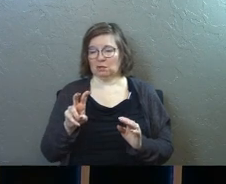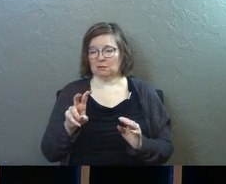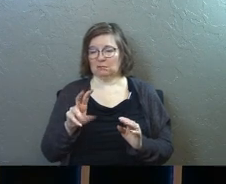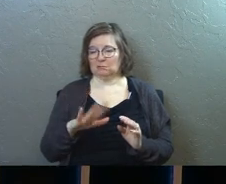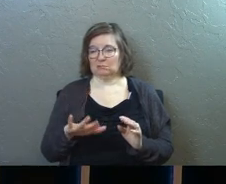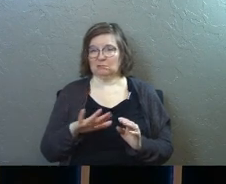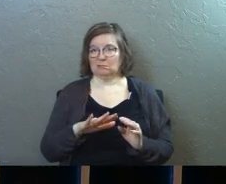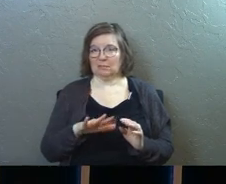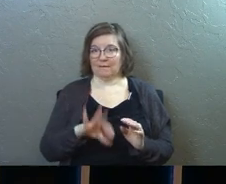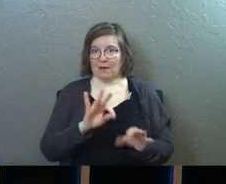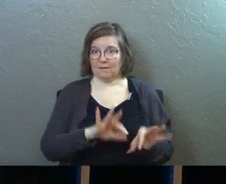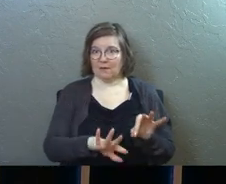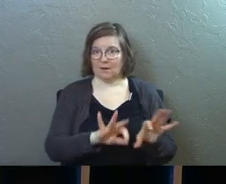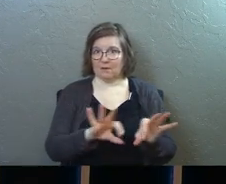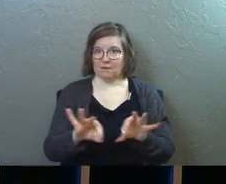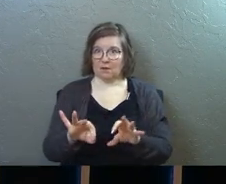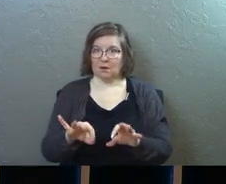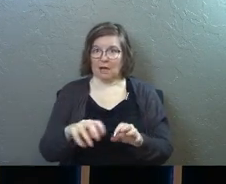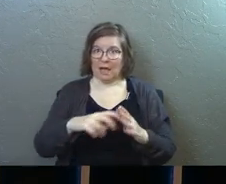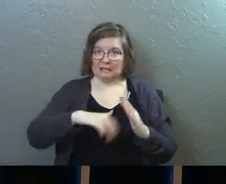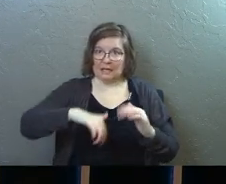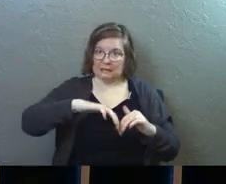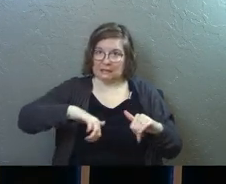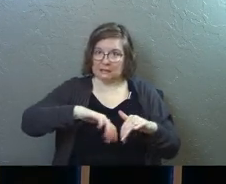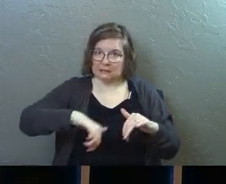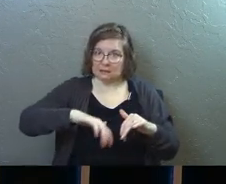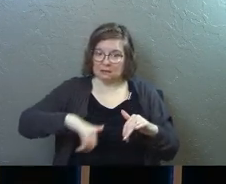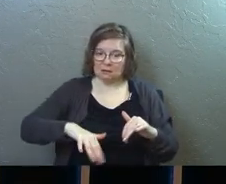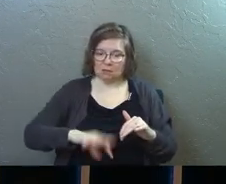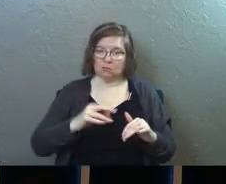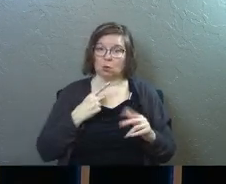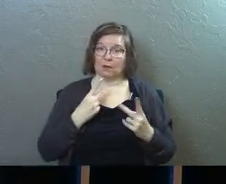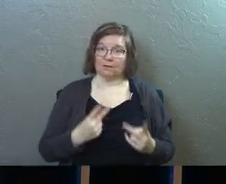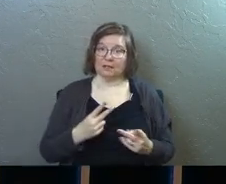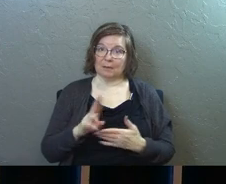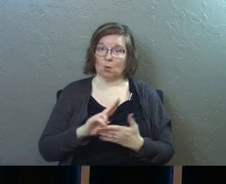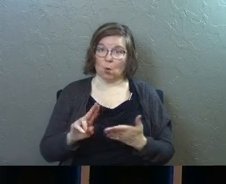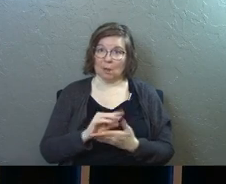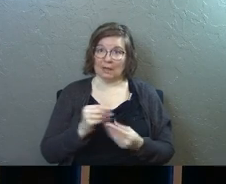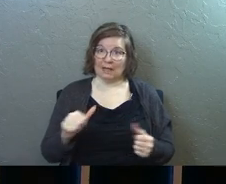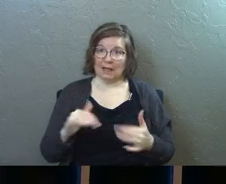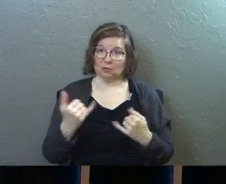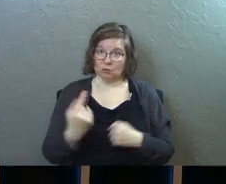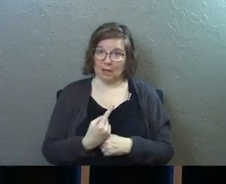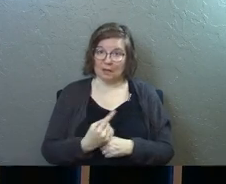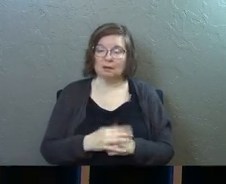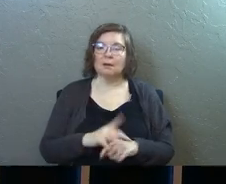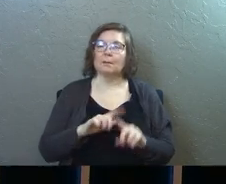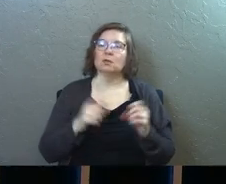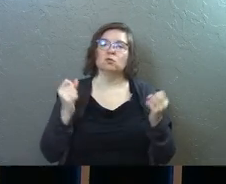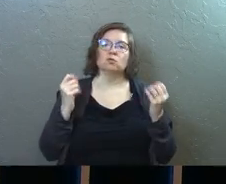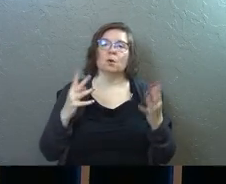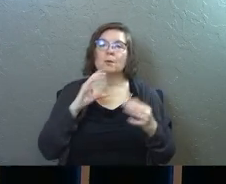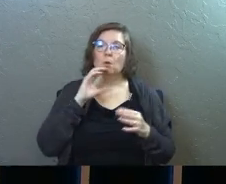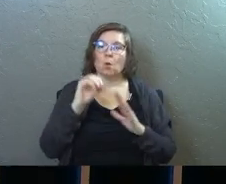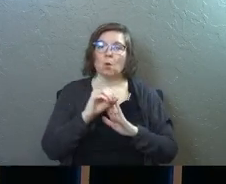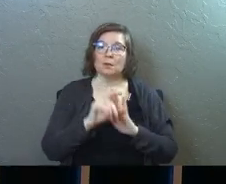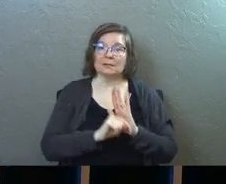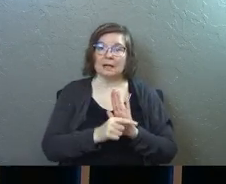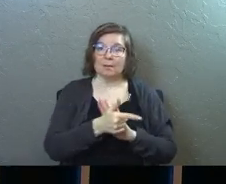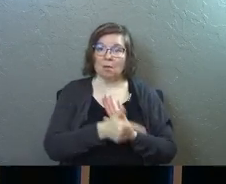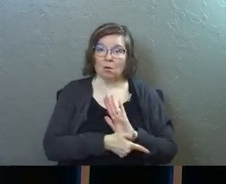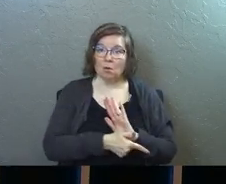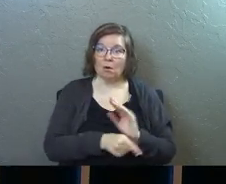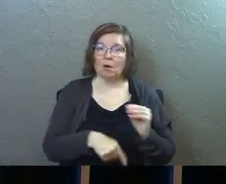200 of these. Archaeologists, you can actually go and visit them in the Holy Land today. But there's so much in the Old Testament